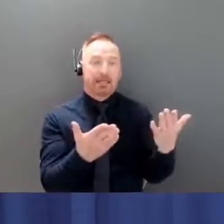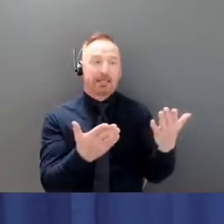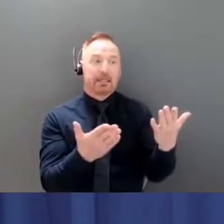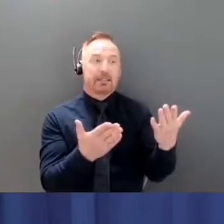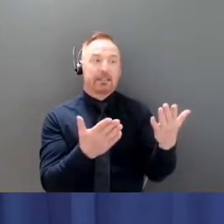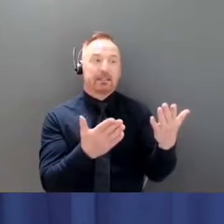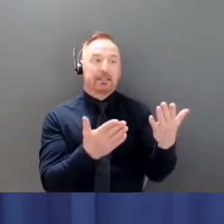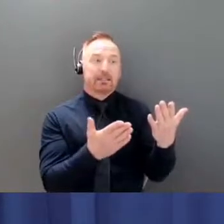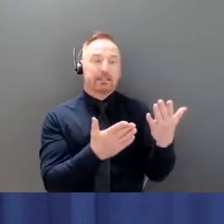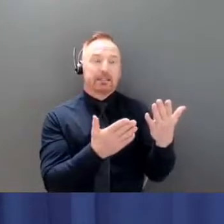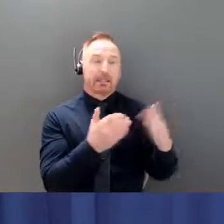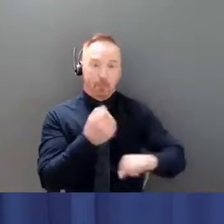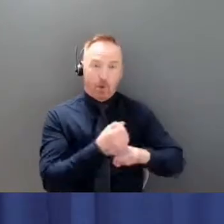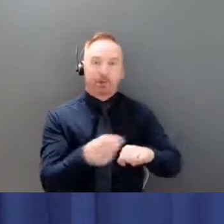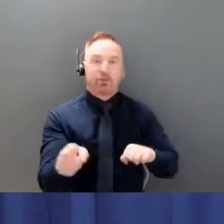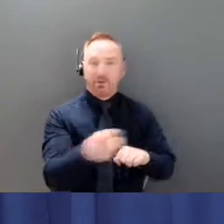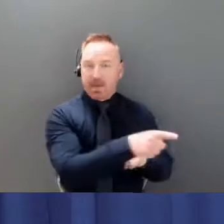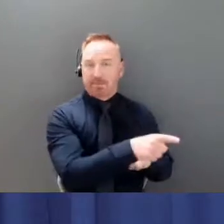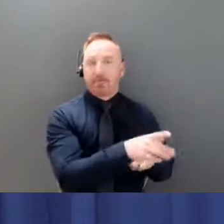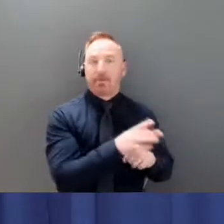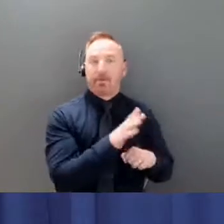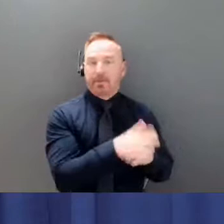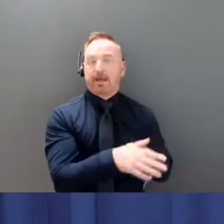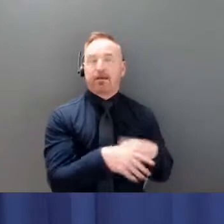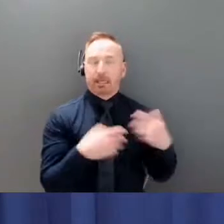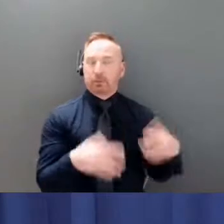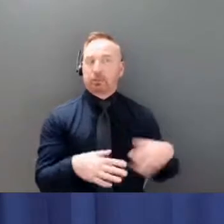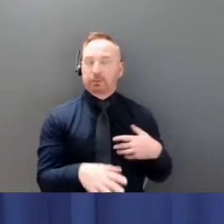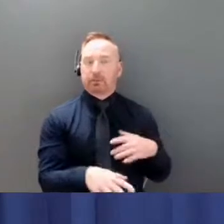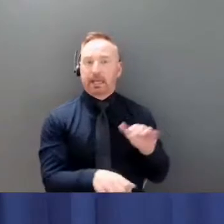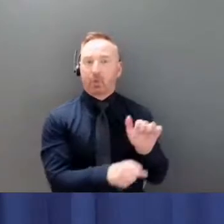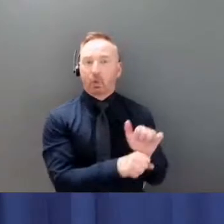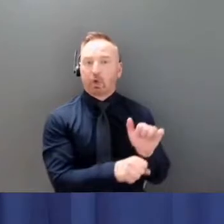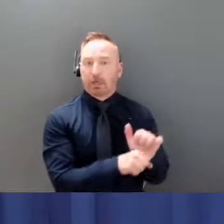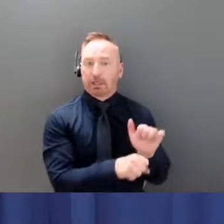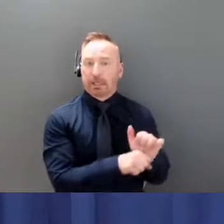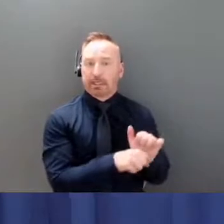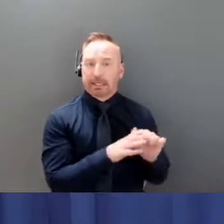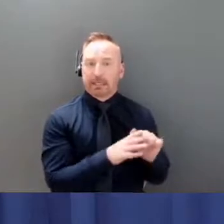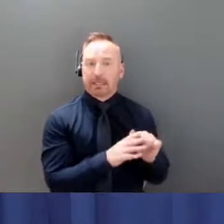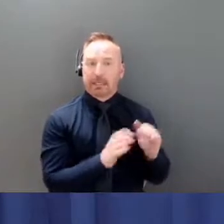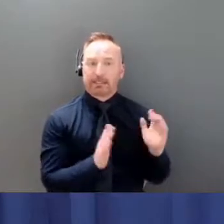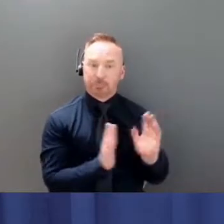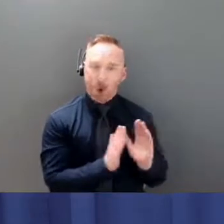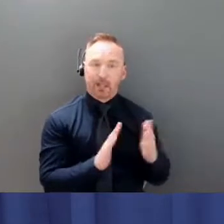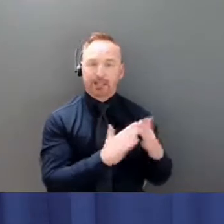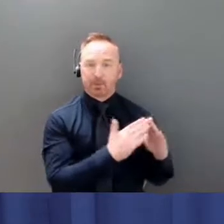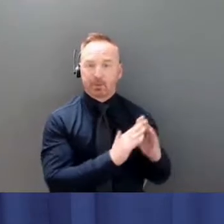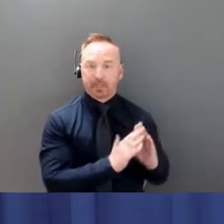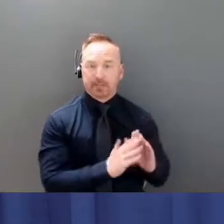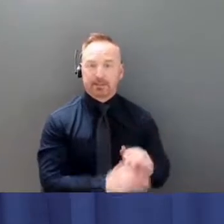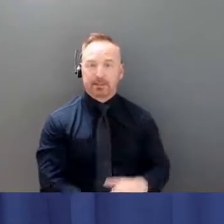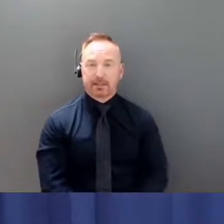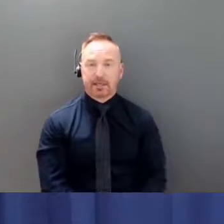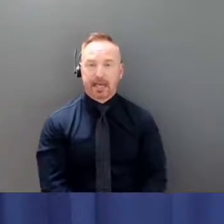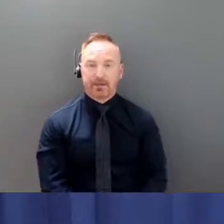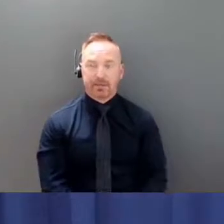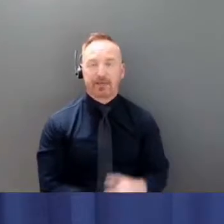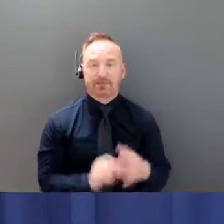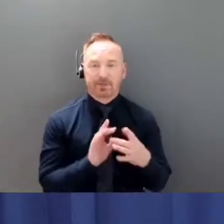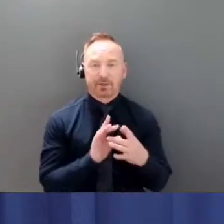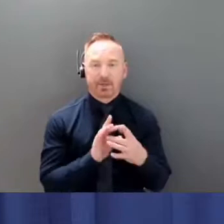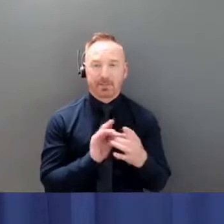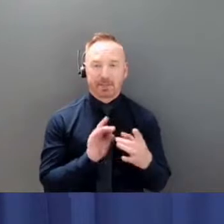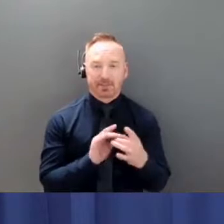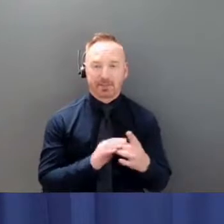community and nurses have been doing in in this in the small communities. And we have to mention, of course, our our small hospitals